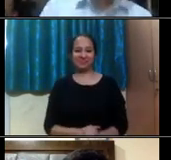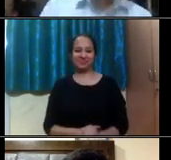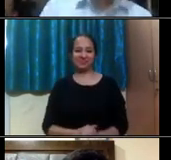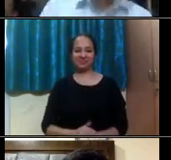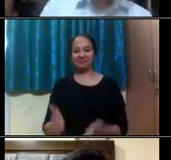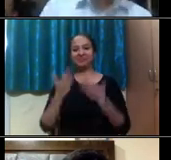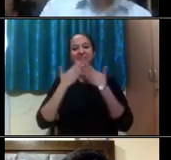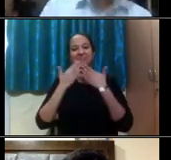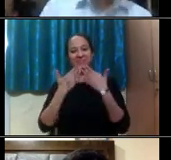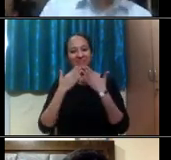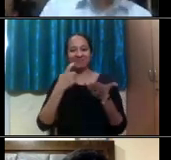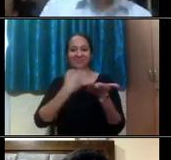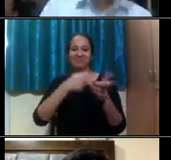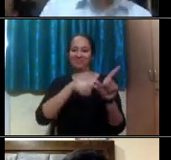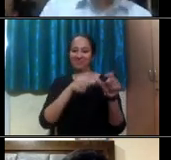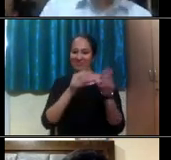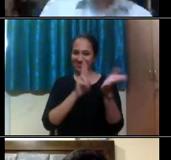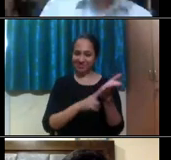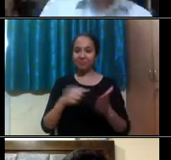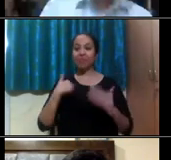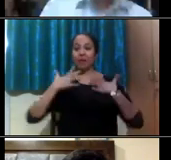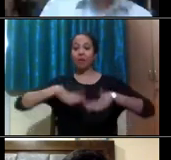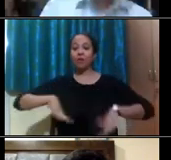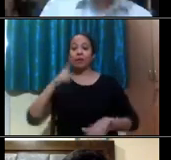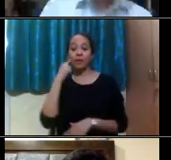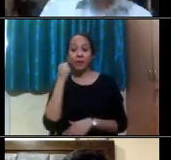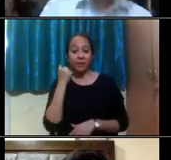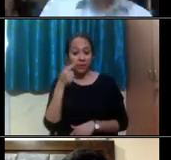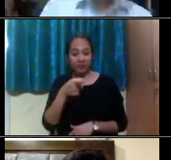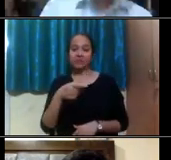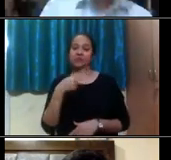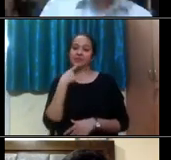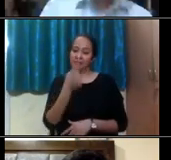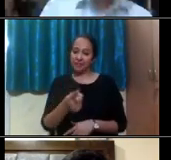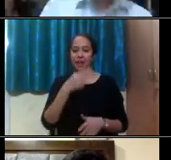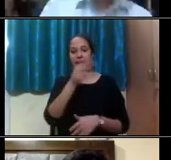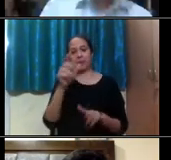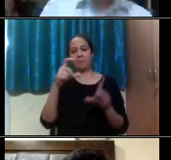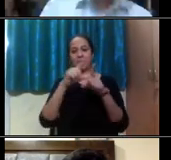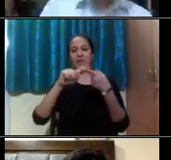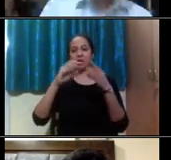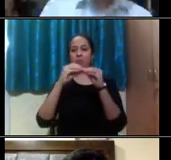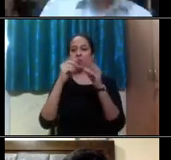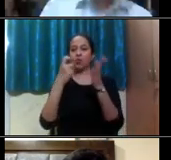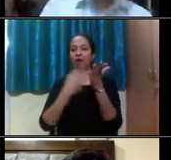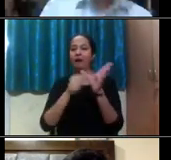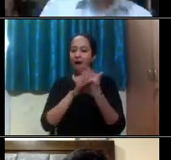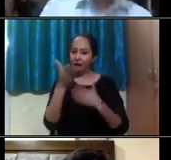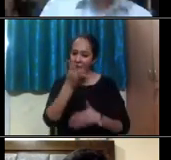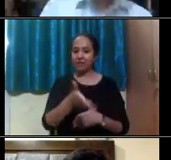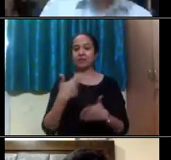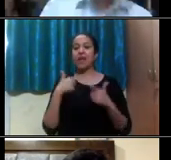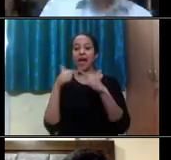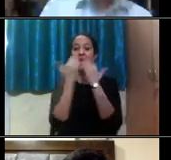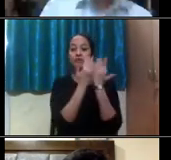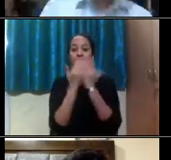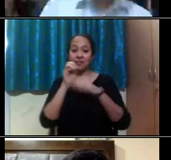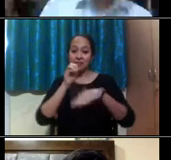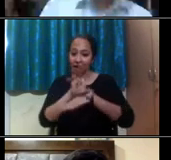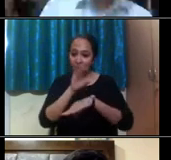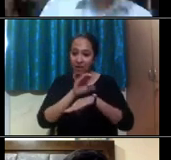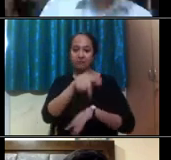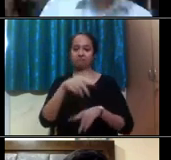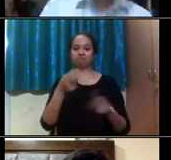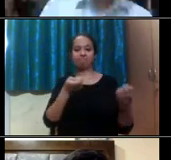Thank you, Ryan. And good evening, everyone. My name is Deborah Rosario and I'm an EducationUSA advisor. I'll be moderating this